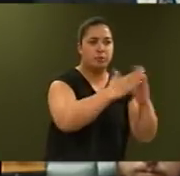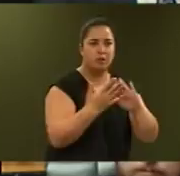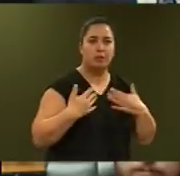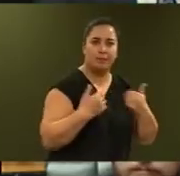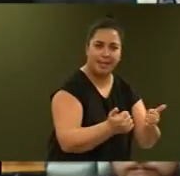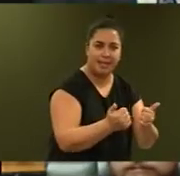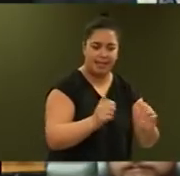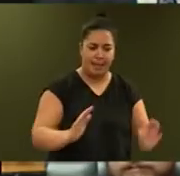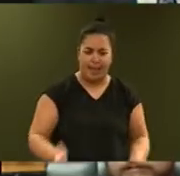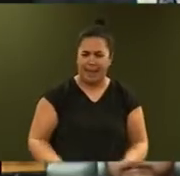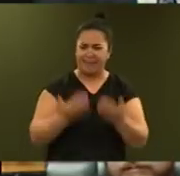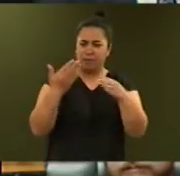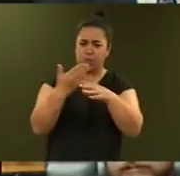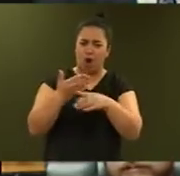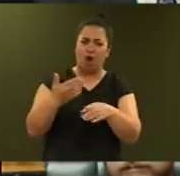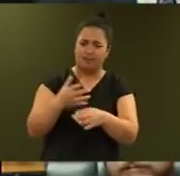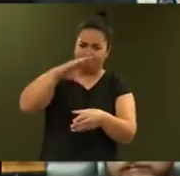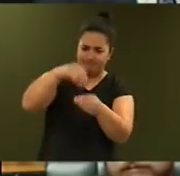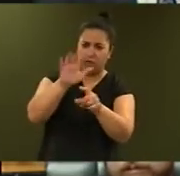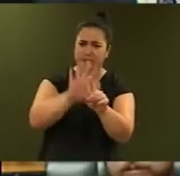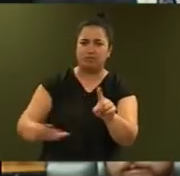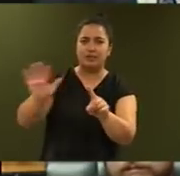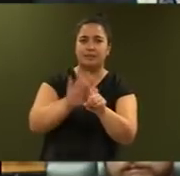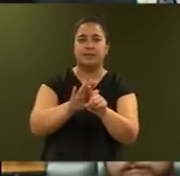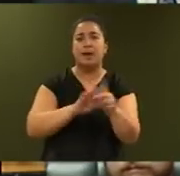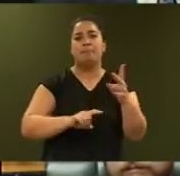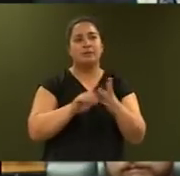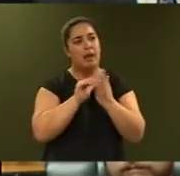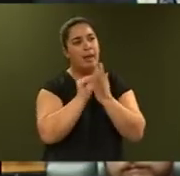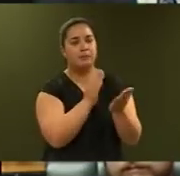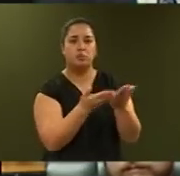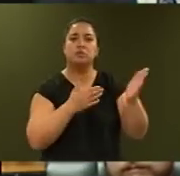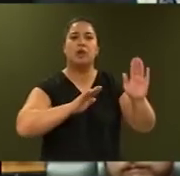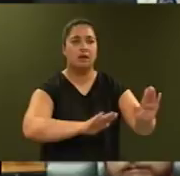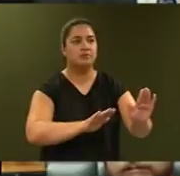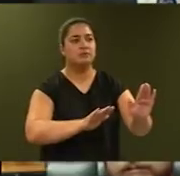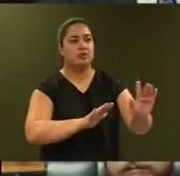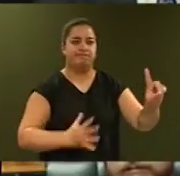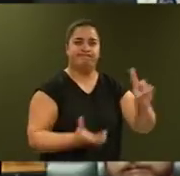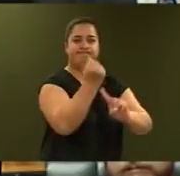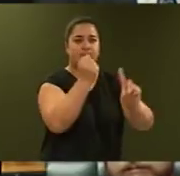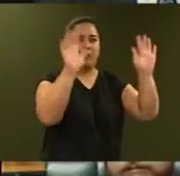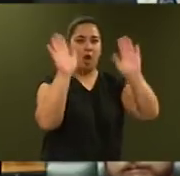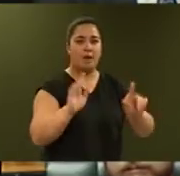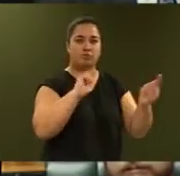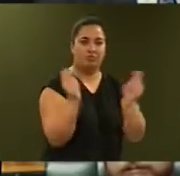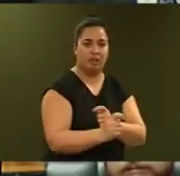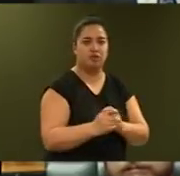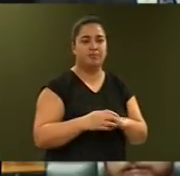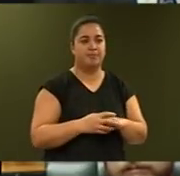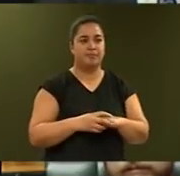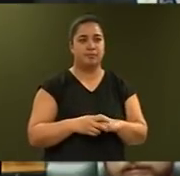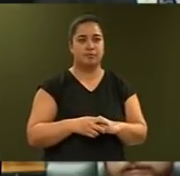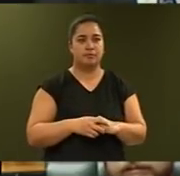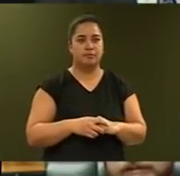the productivity prudential of our regions and help New Zealand meet our climate change targets. This year the Provincial Growth Fund